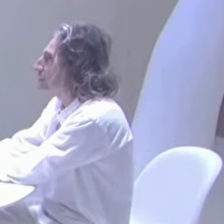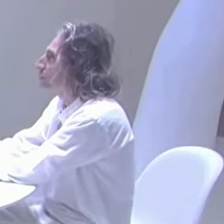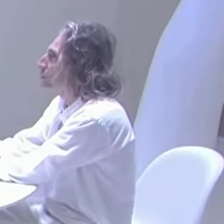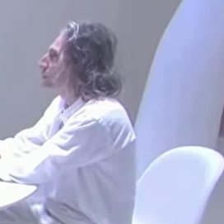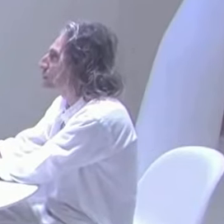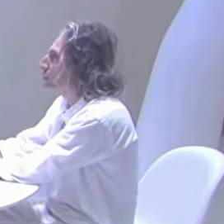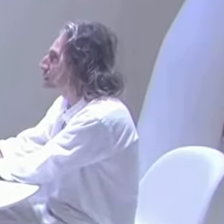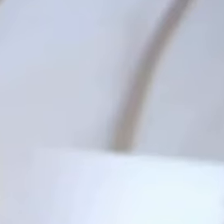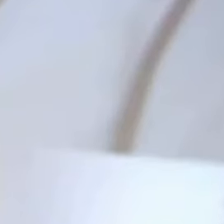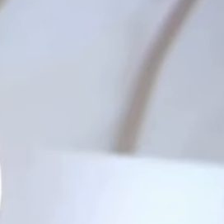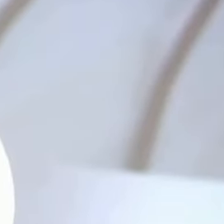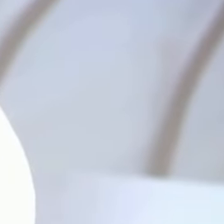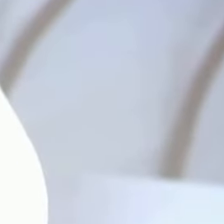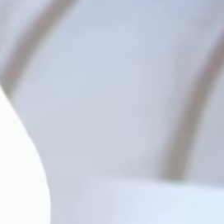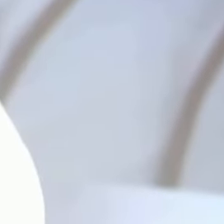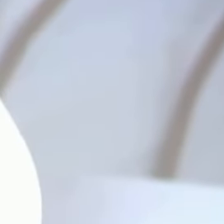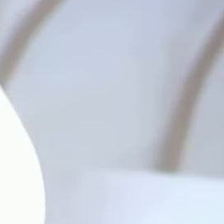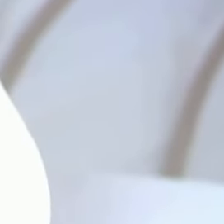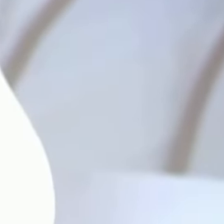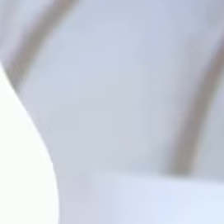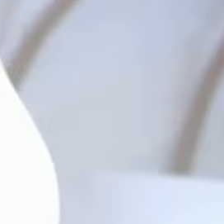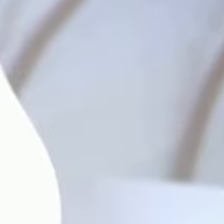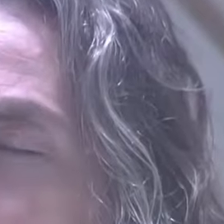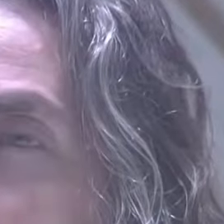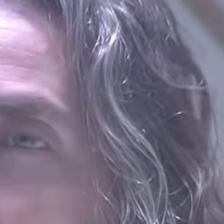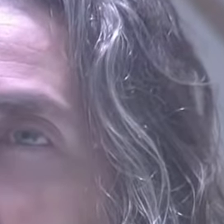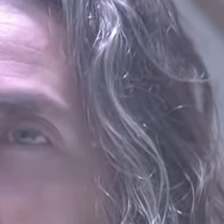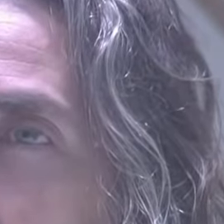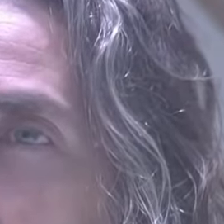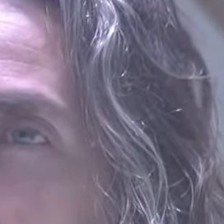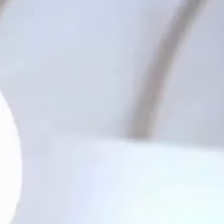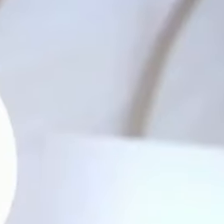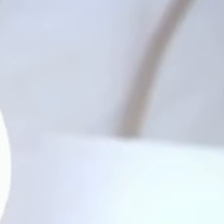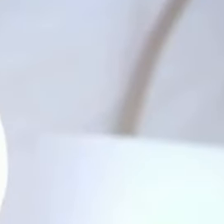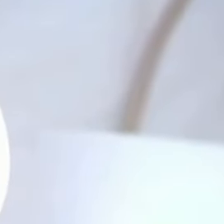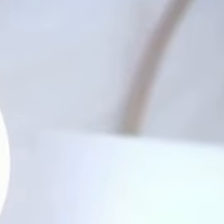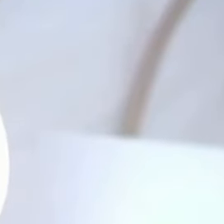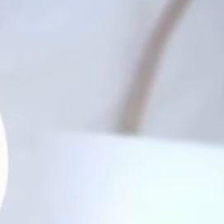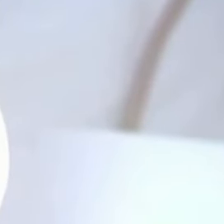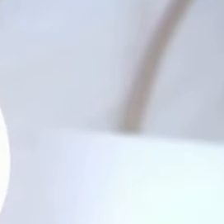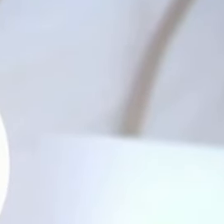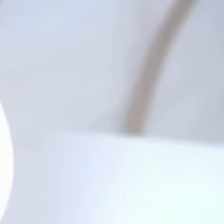For a house that will your own house, it's about 95.000 euros. Actually.